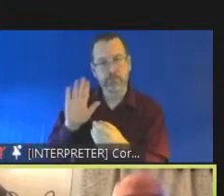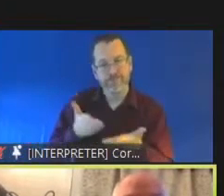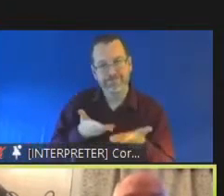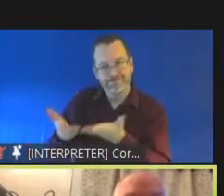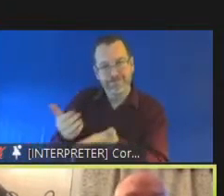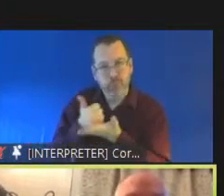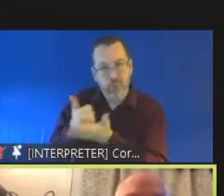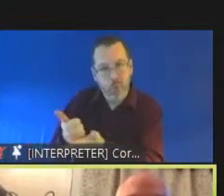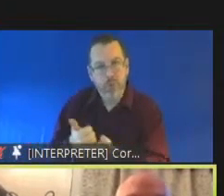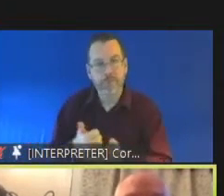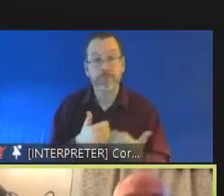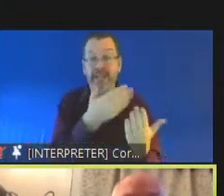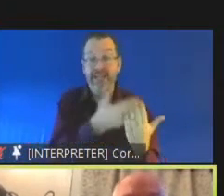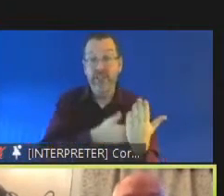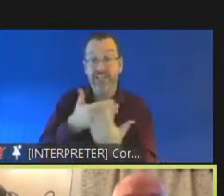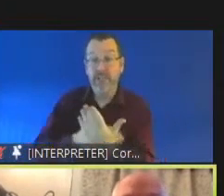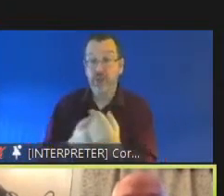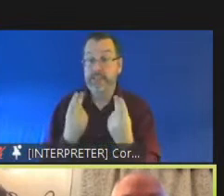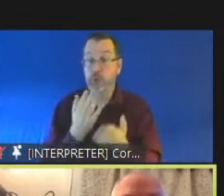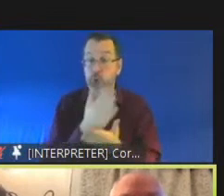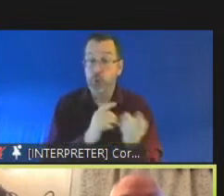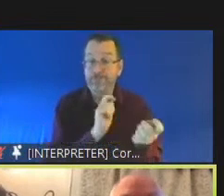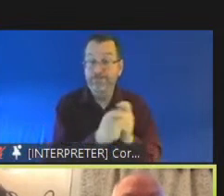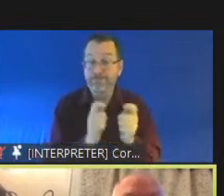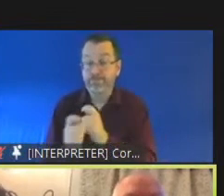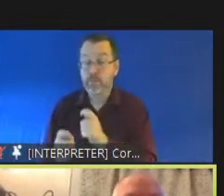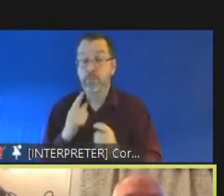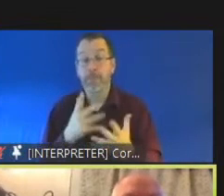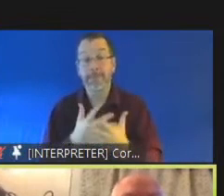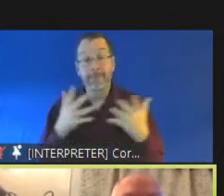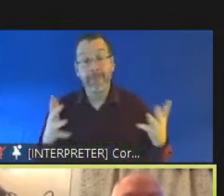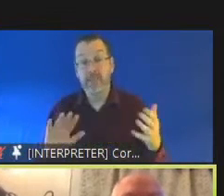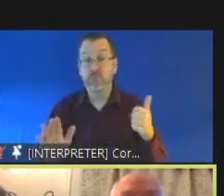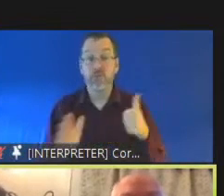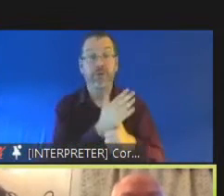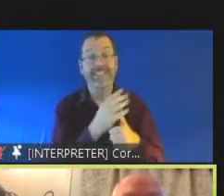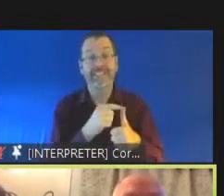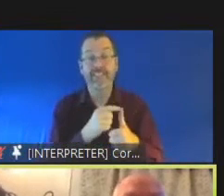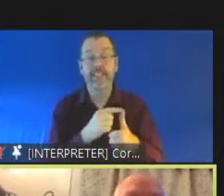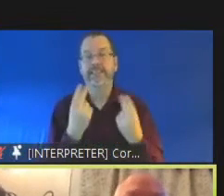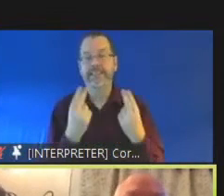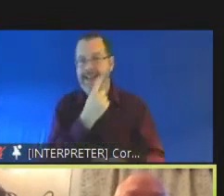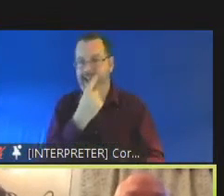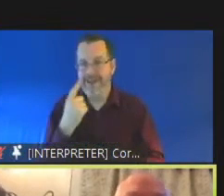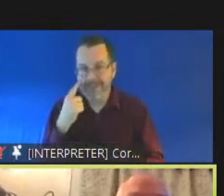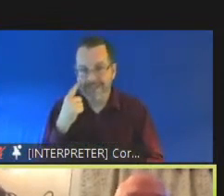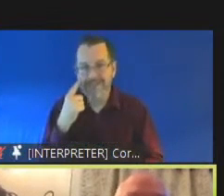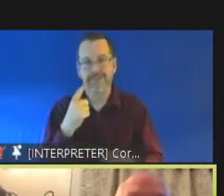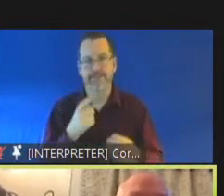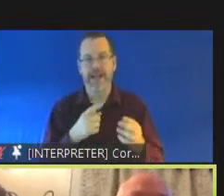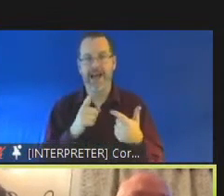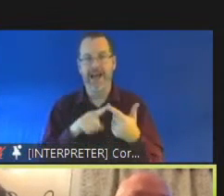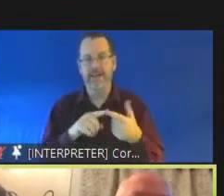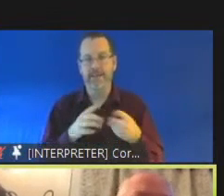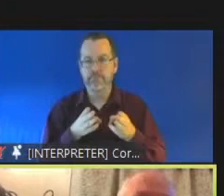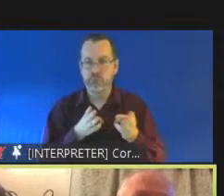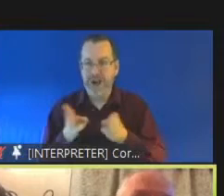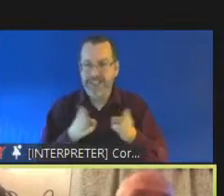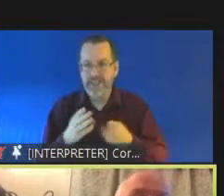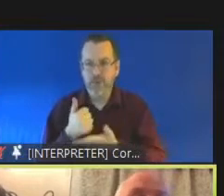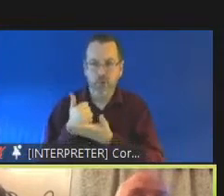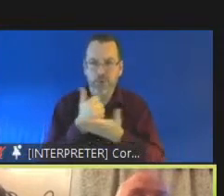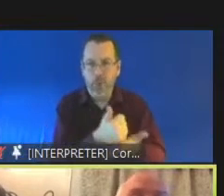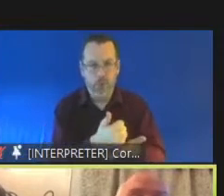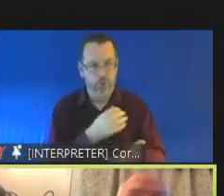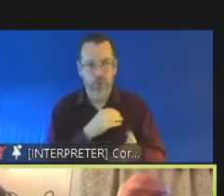legislation but the major priority is on evidence for what we do and practical supports for children and for their families